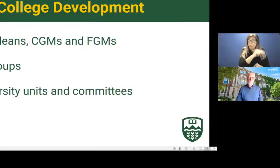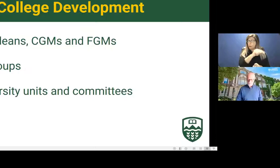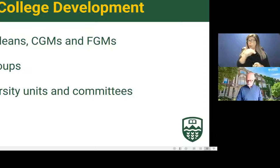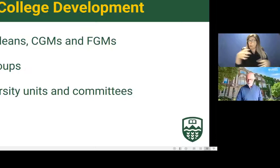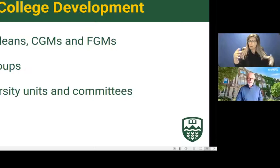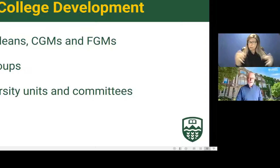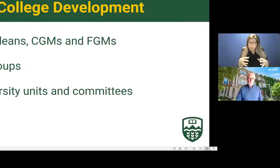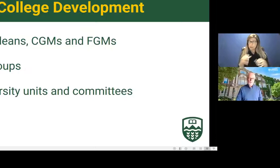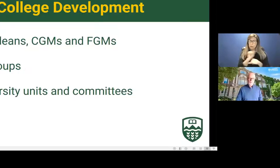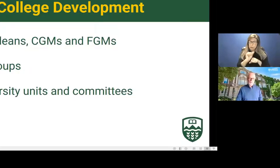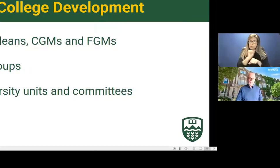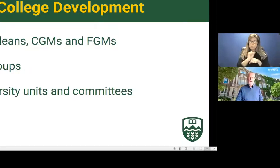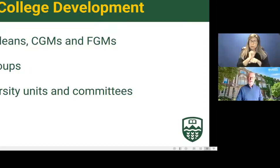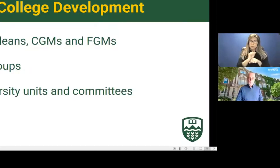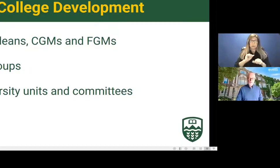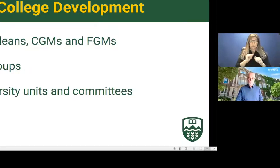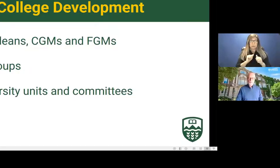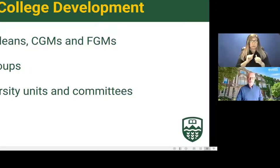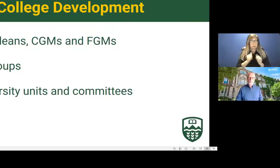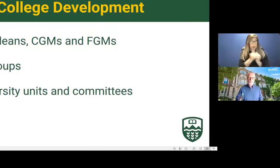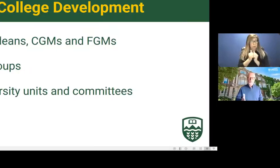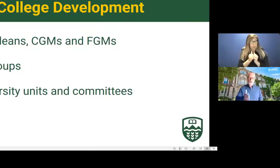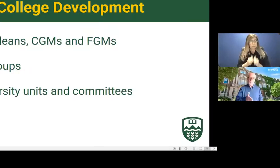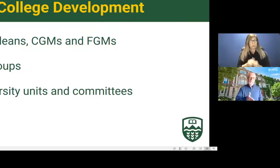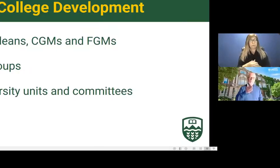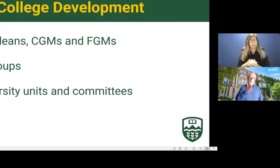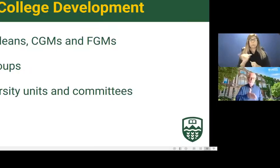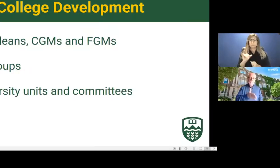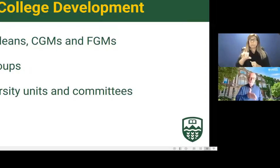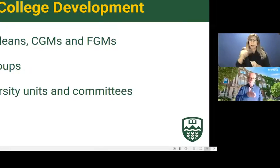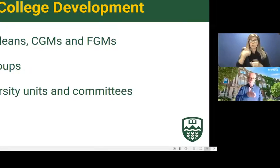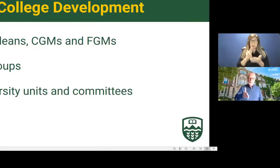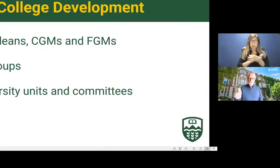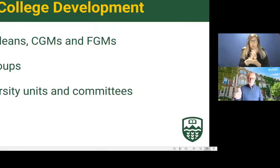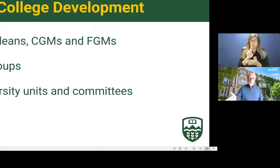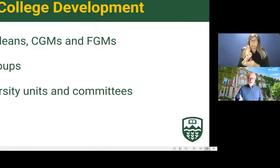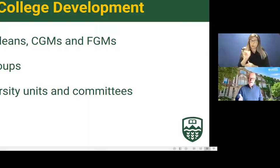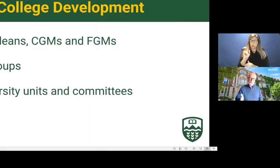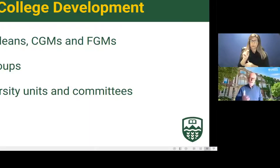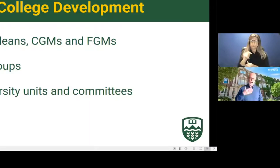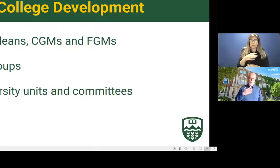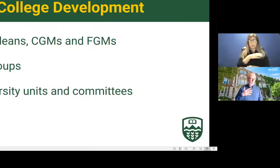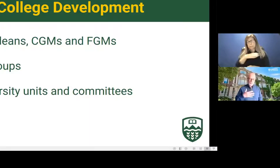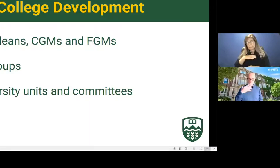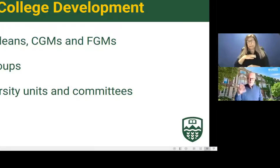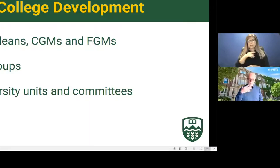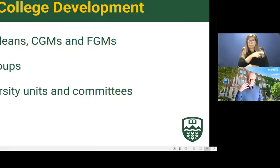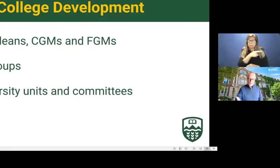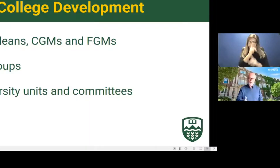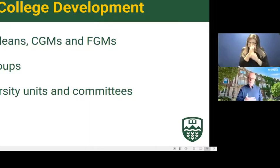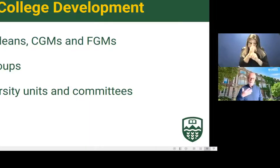other units at the university continue to work on these restructuring paths with the